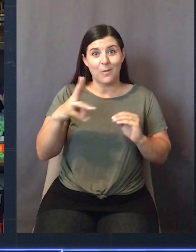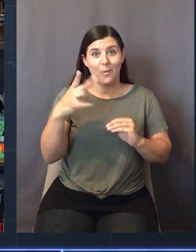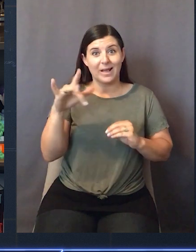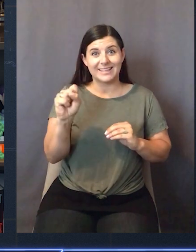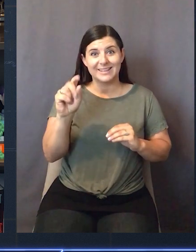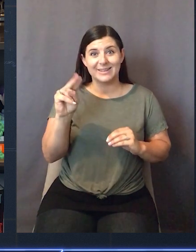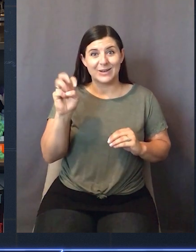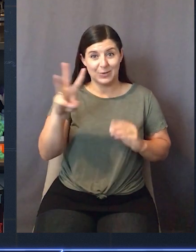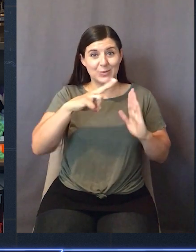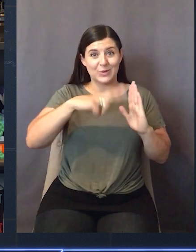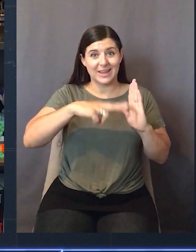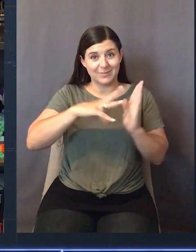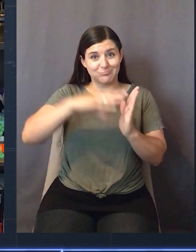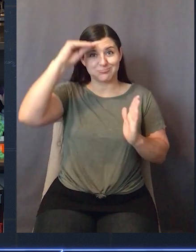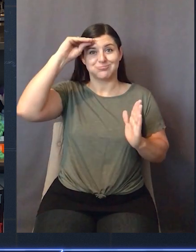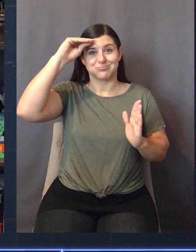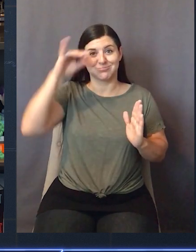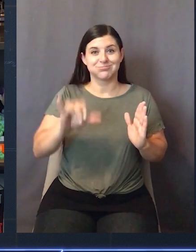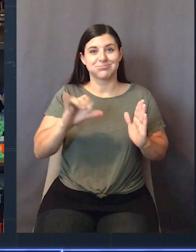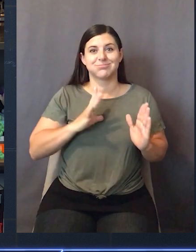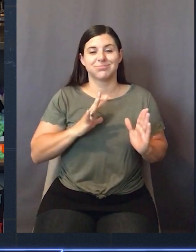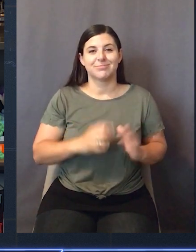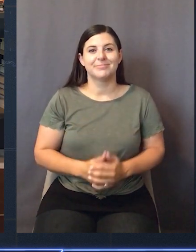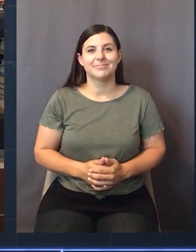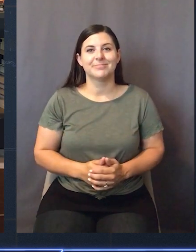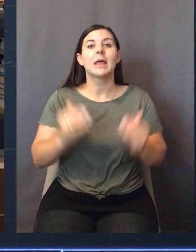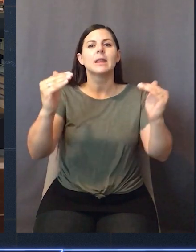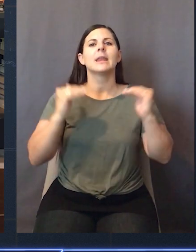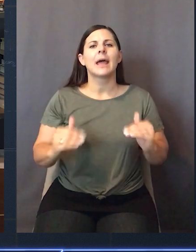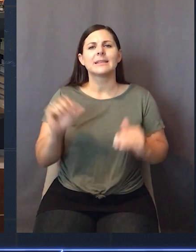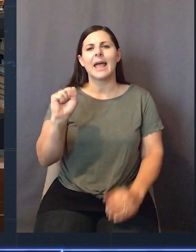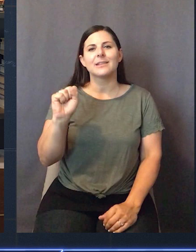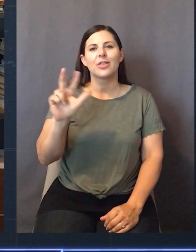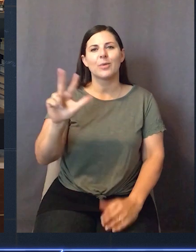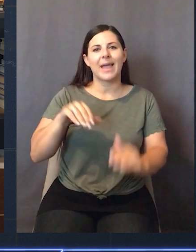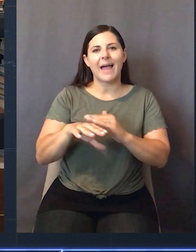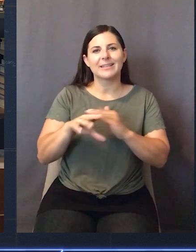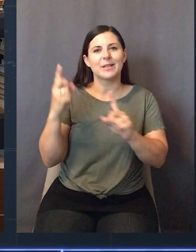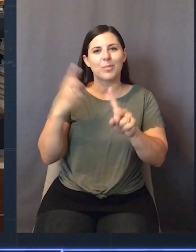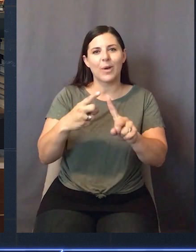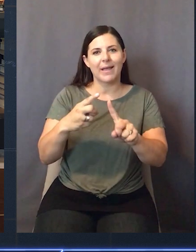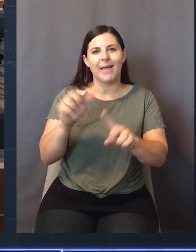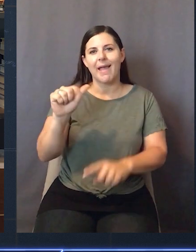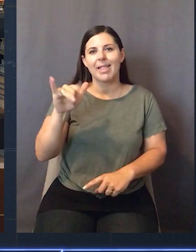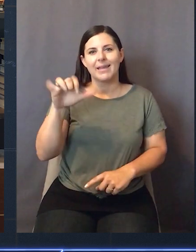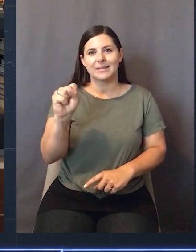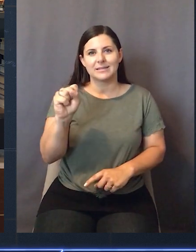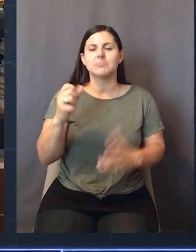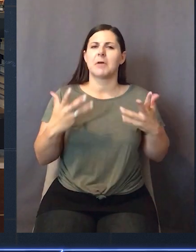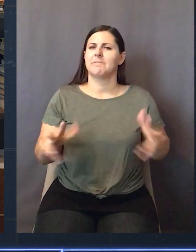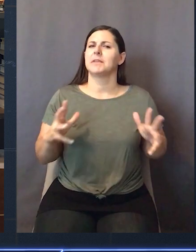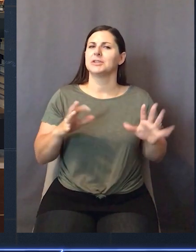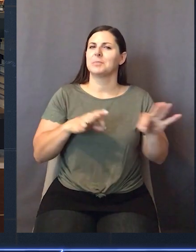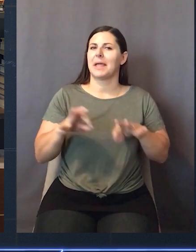read the what's new, and you can read the documentation to learn a whole lot about this great feature. Next up, S3 access point aliases. I think